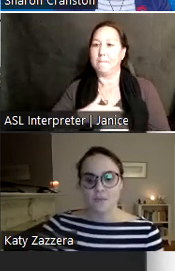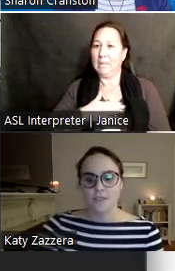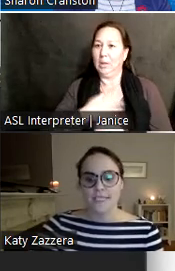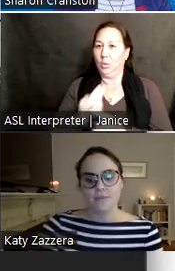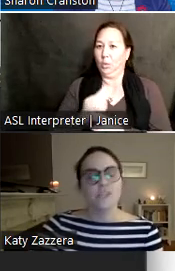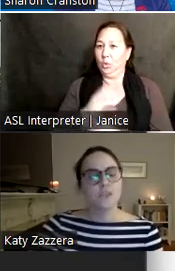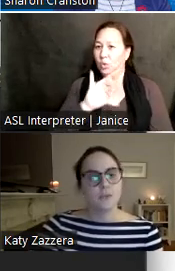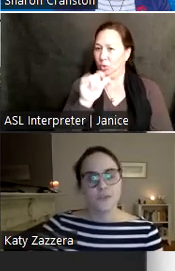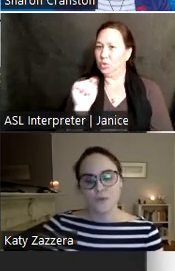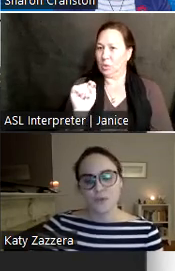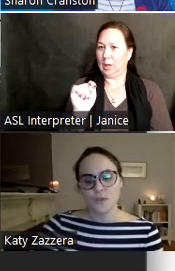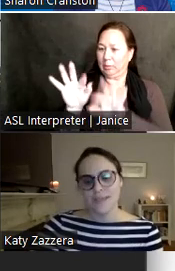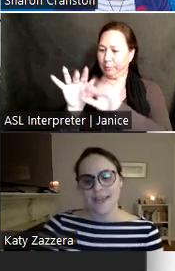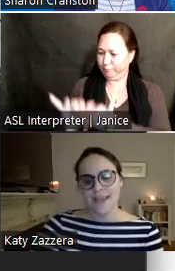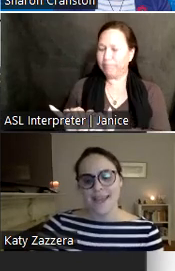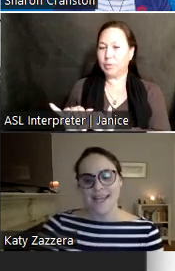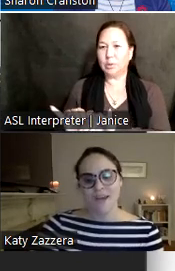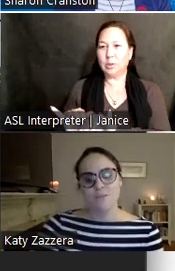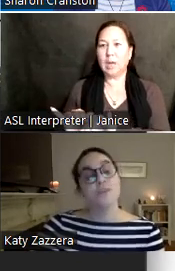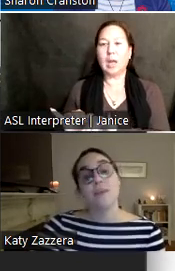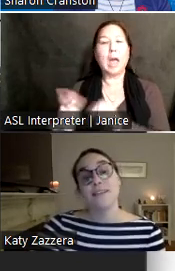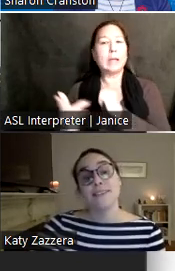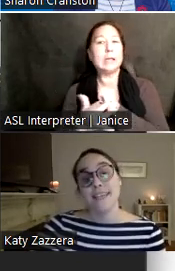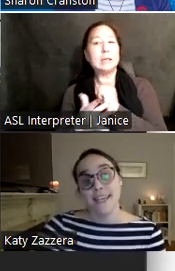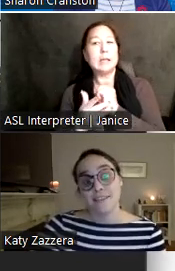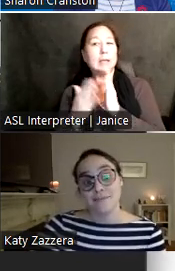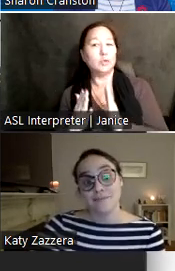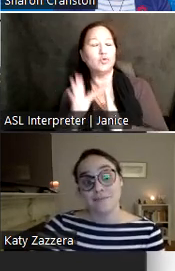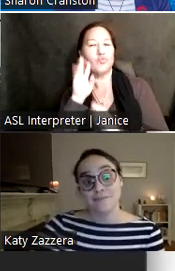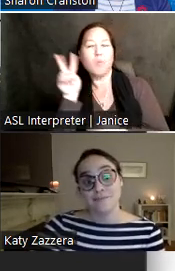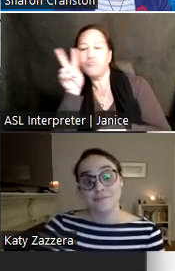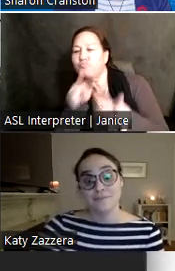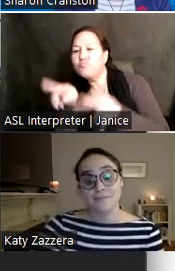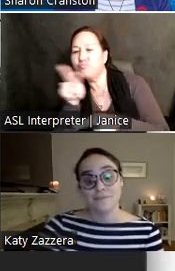assistant will attempt to troubleshoot your problem and help you the best they can.